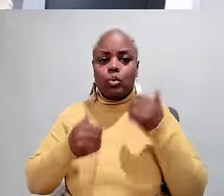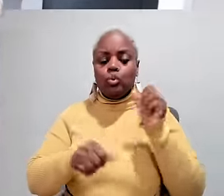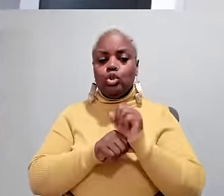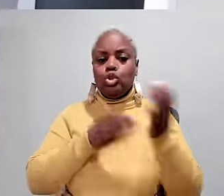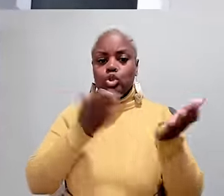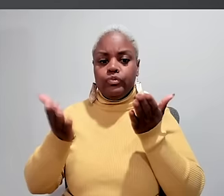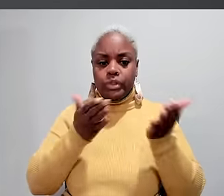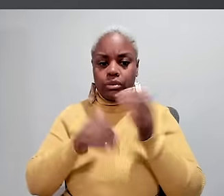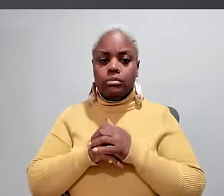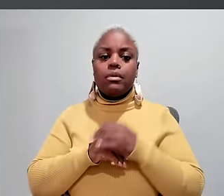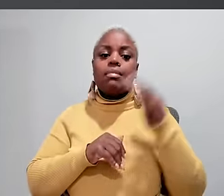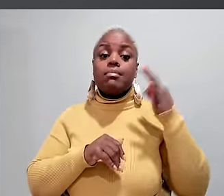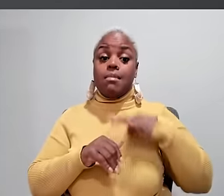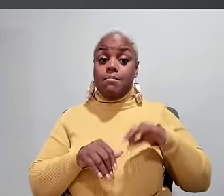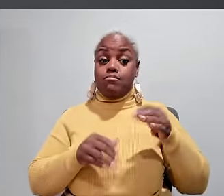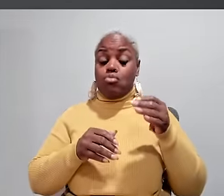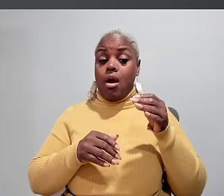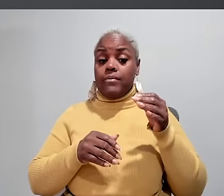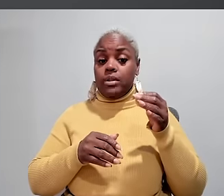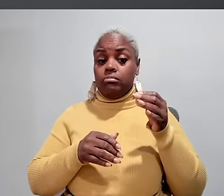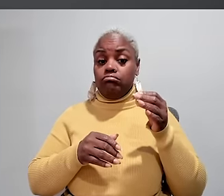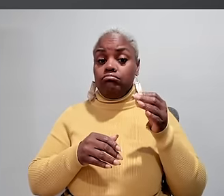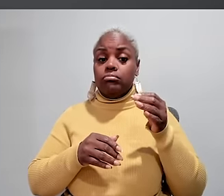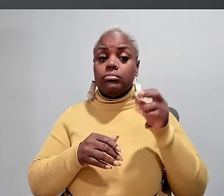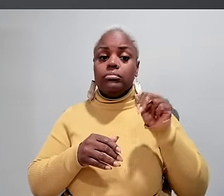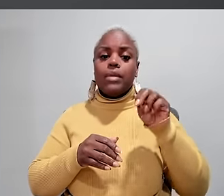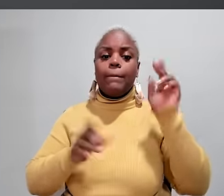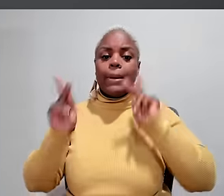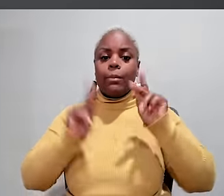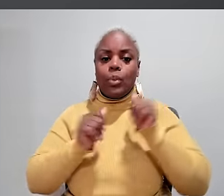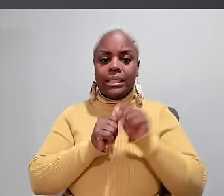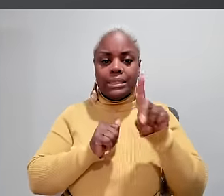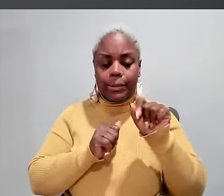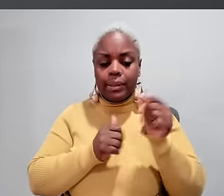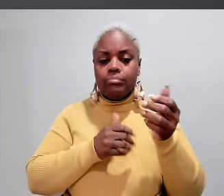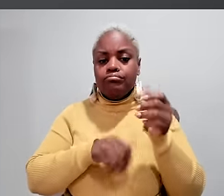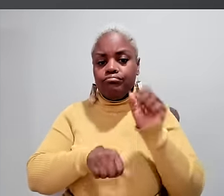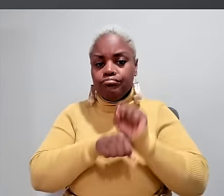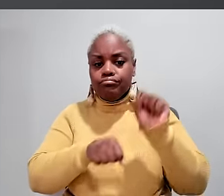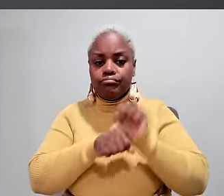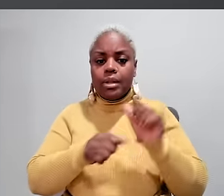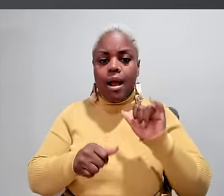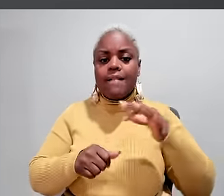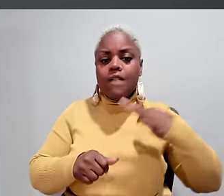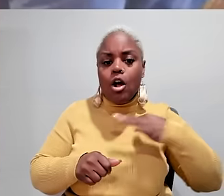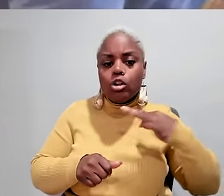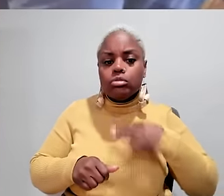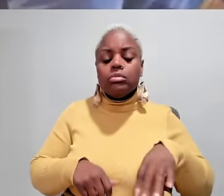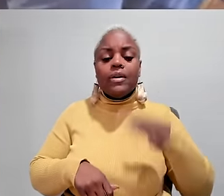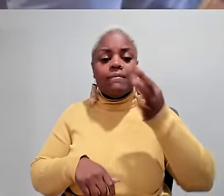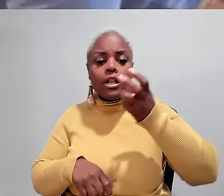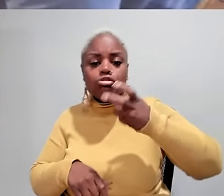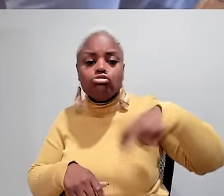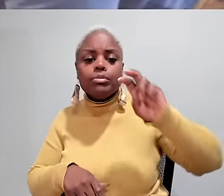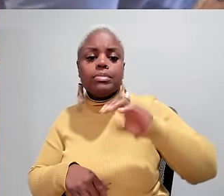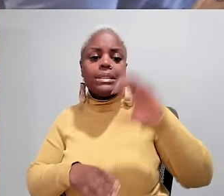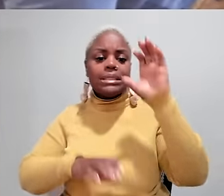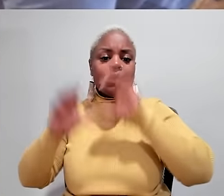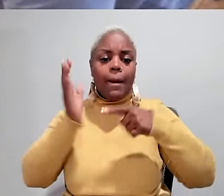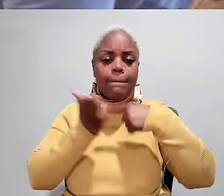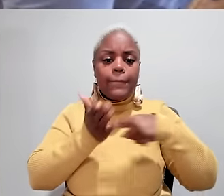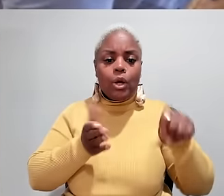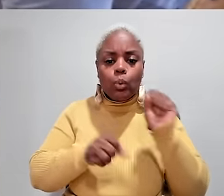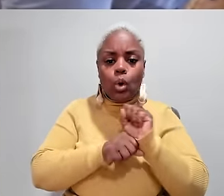of LifeWorks, a nonprofit that helps people with disabilities find day support services, like volunteering